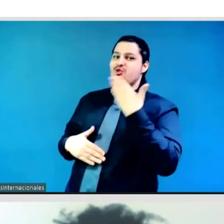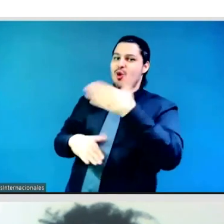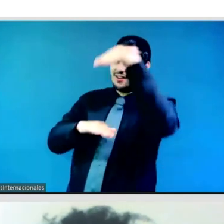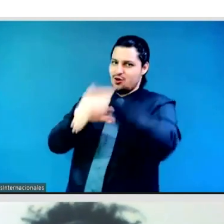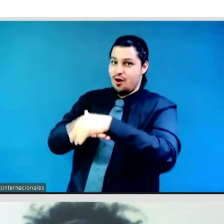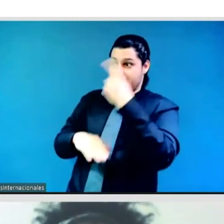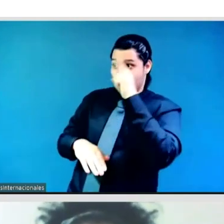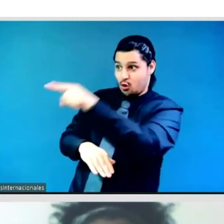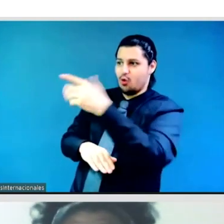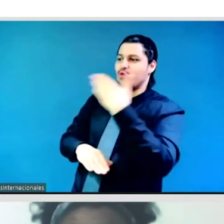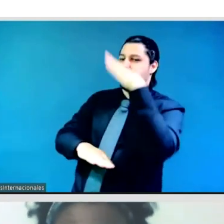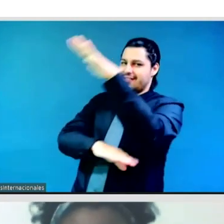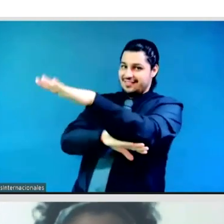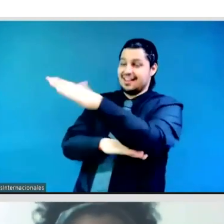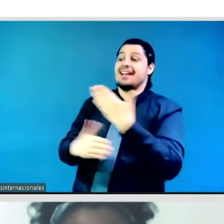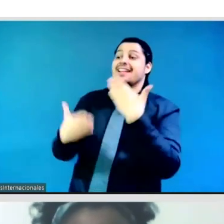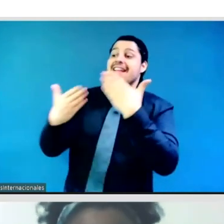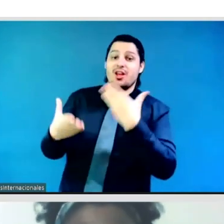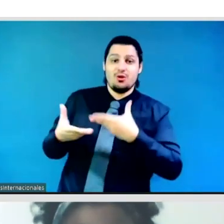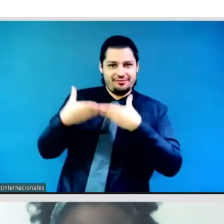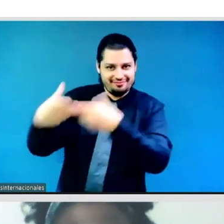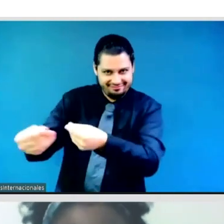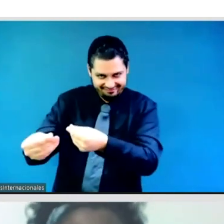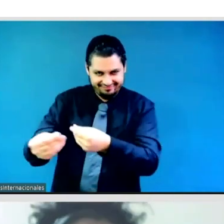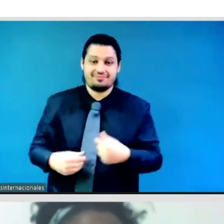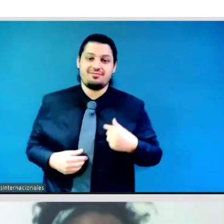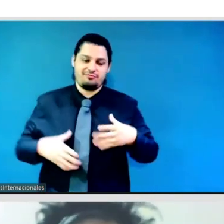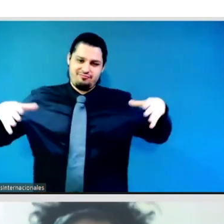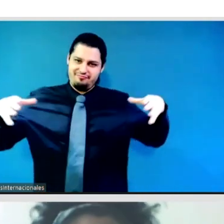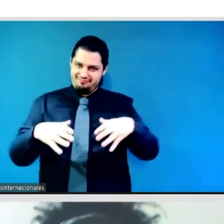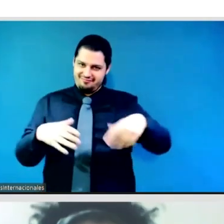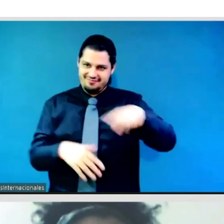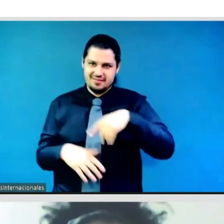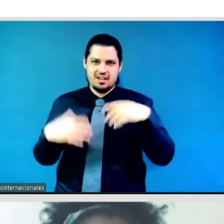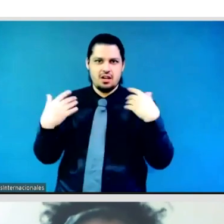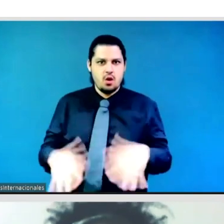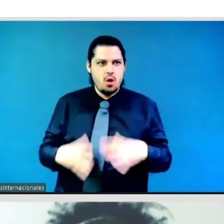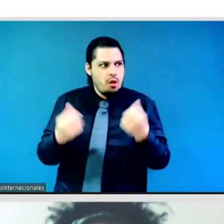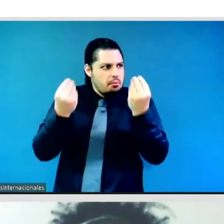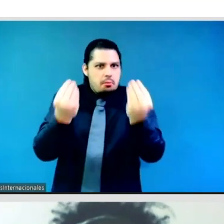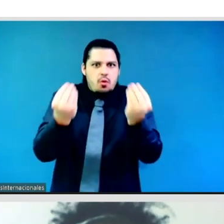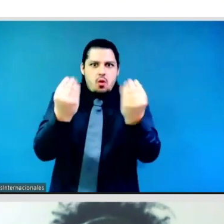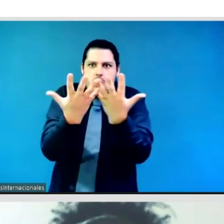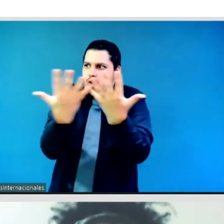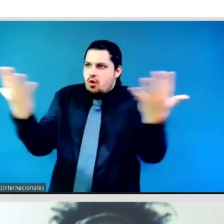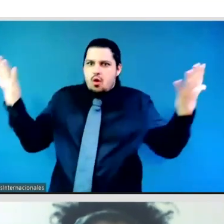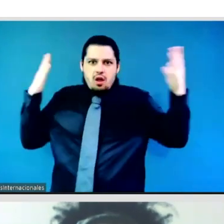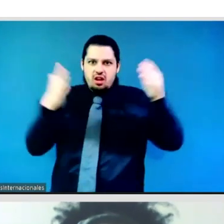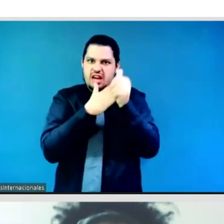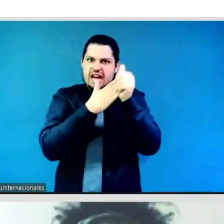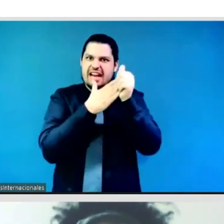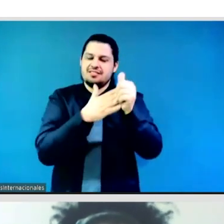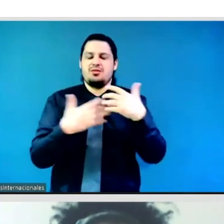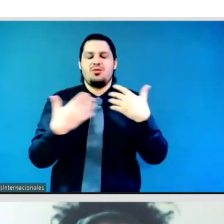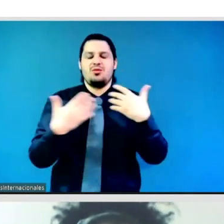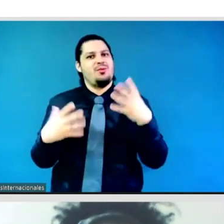leaders. It's been really a great opportunity to just pass ideas and learning and really just work towards